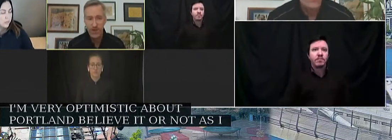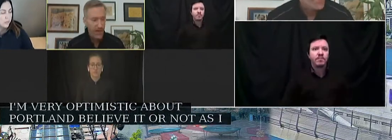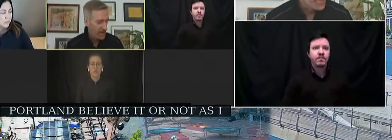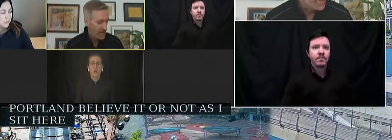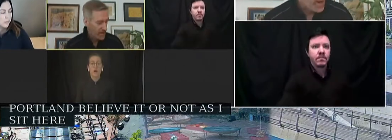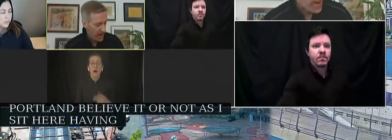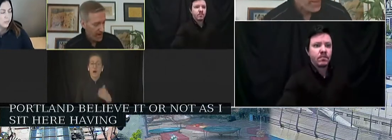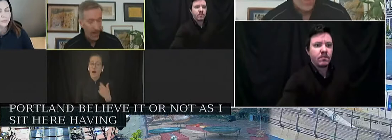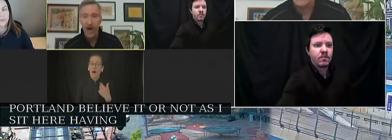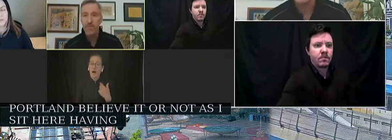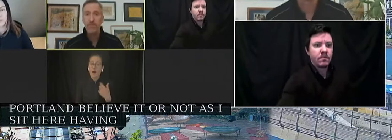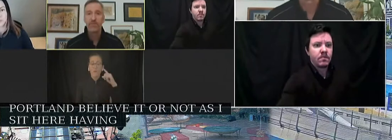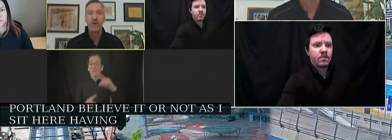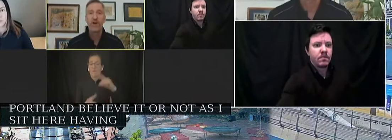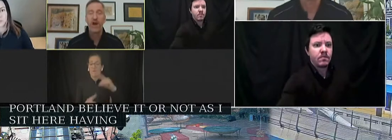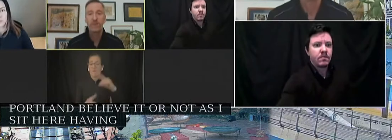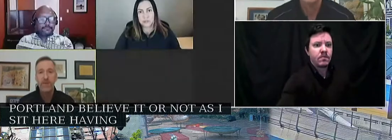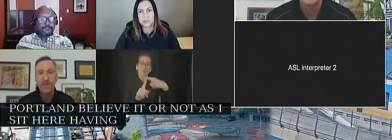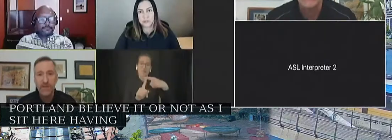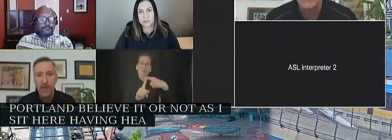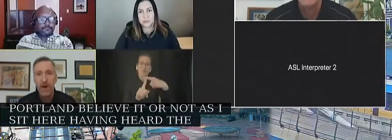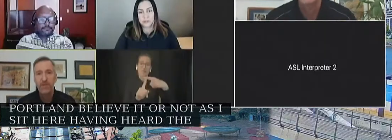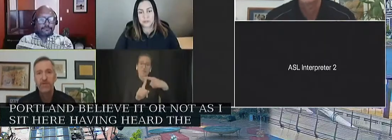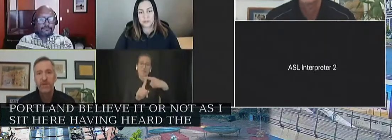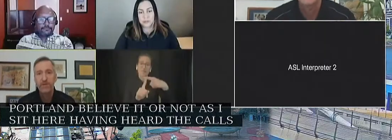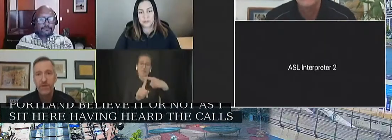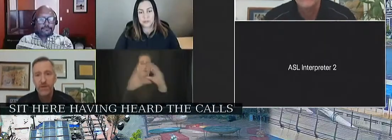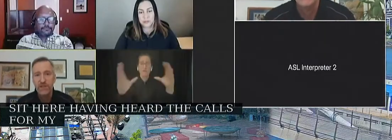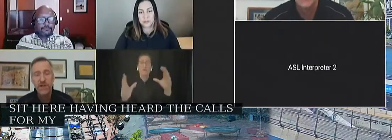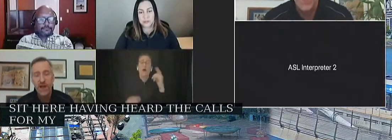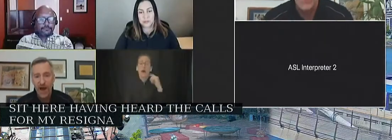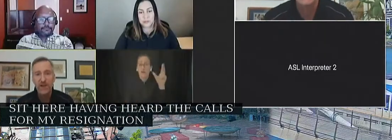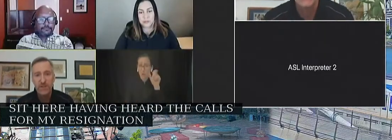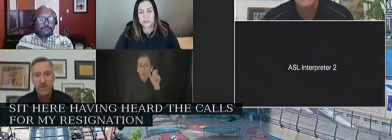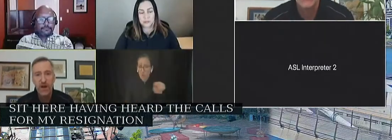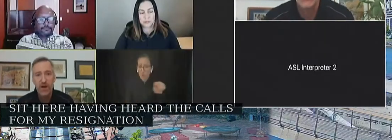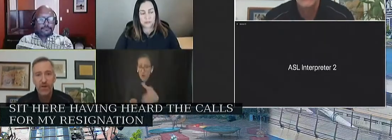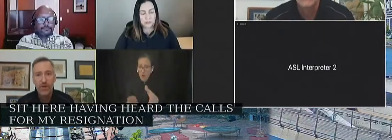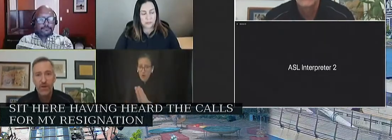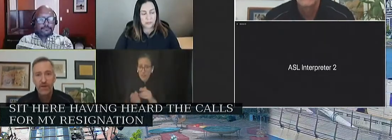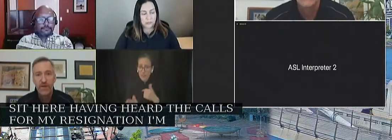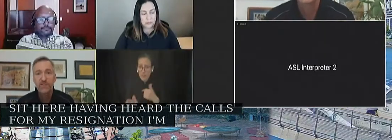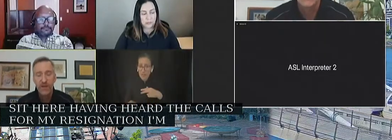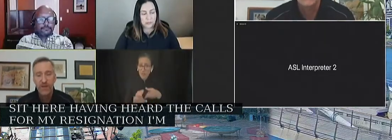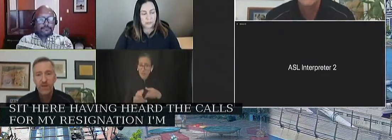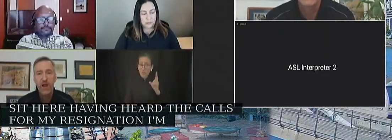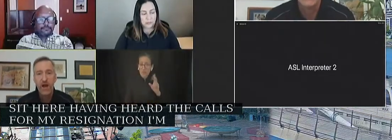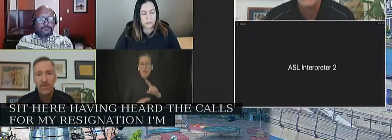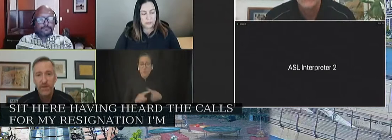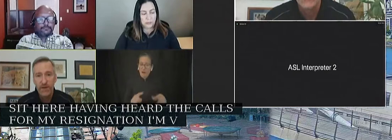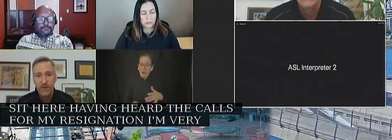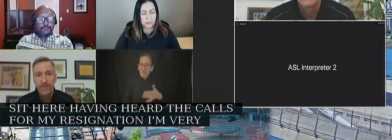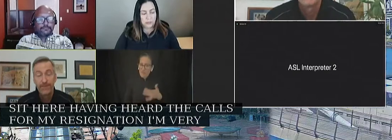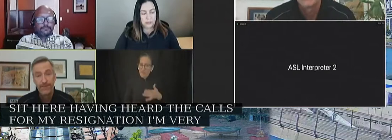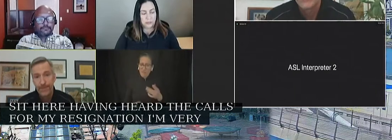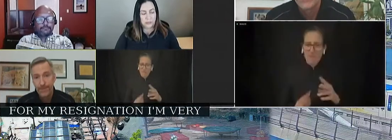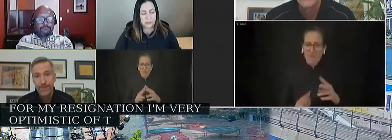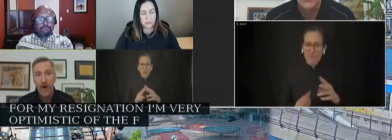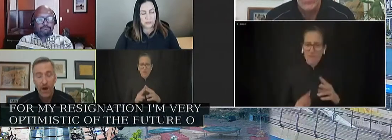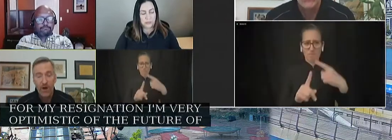resignation. I'm very optimistic about the future of this city. I just know that it's going to be a lot of